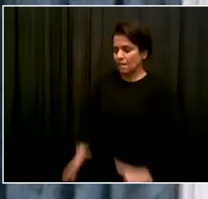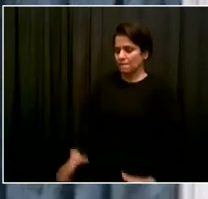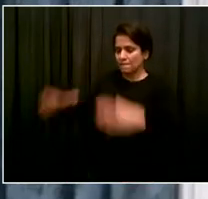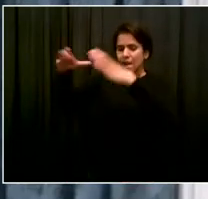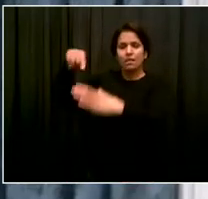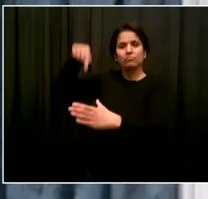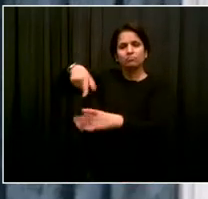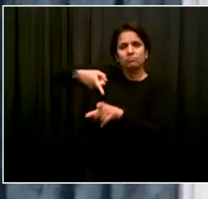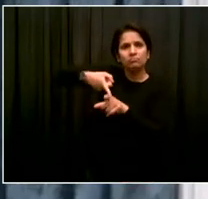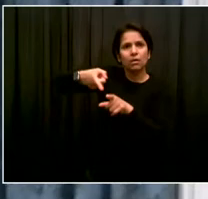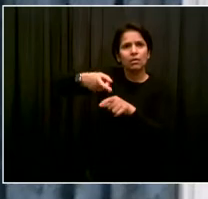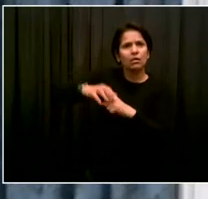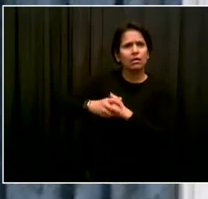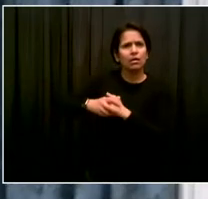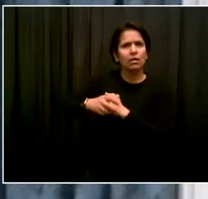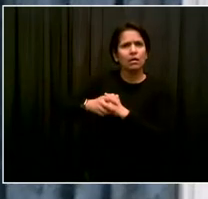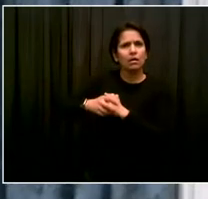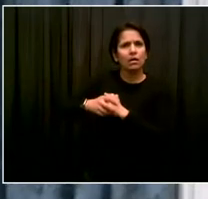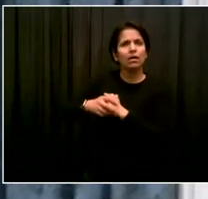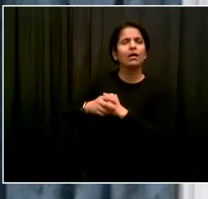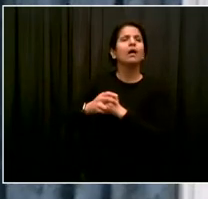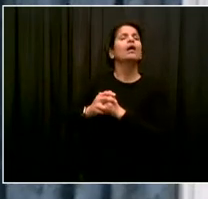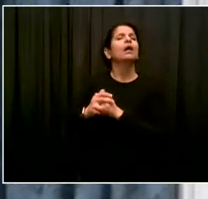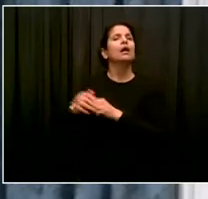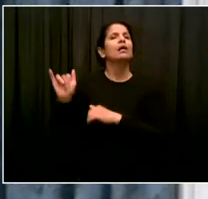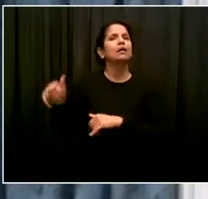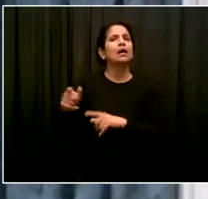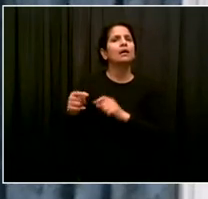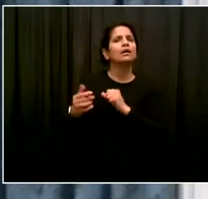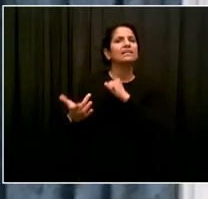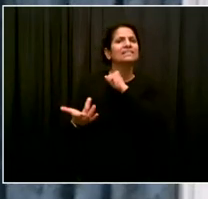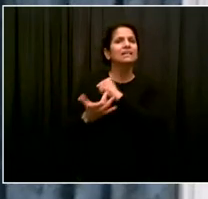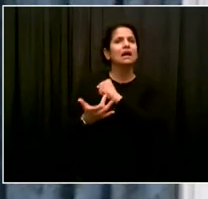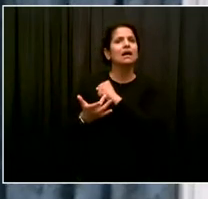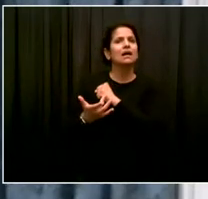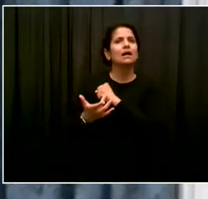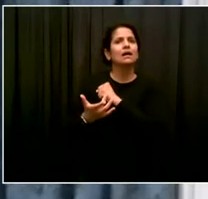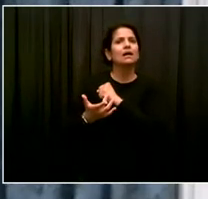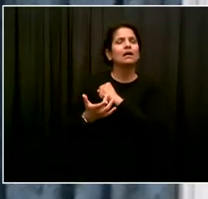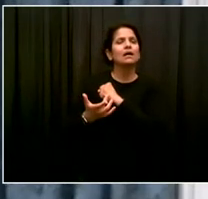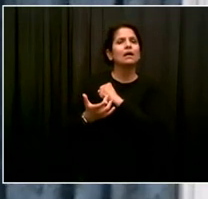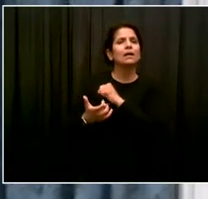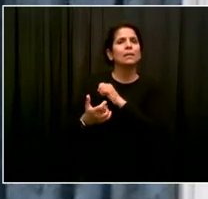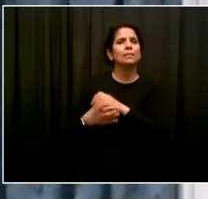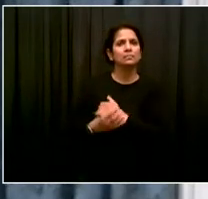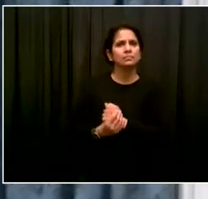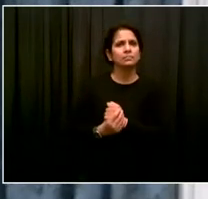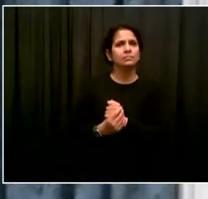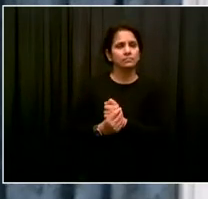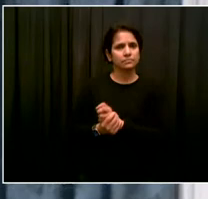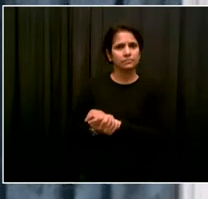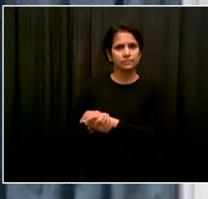move and give that access and opportunity for organics disposal and organics collection to move us forward on our goals.